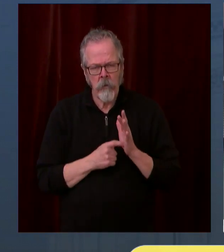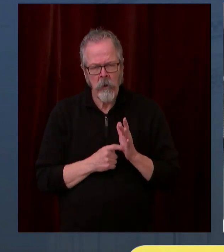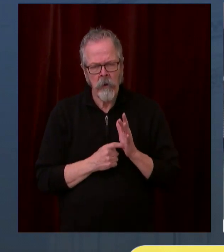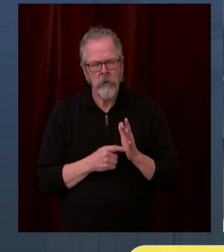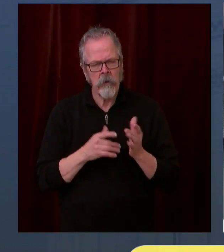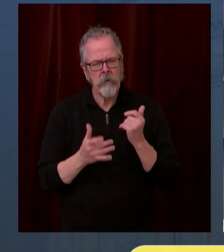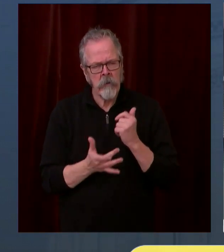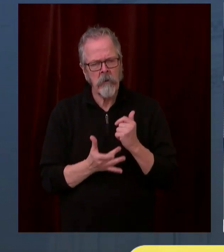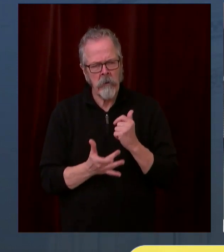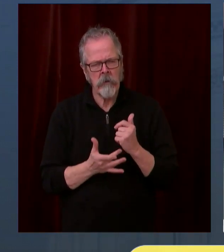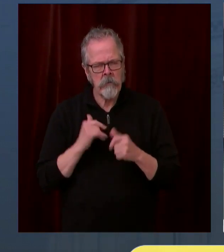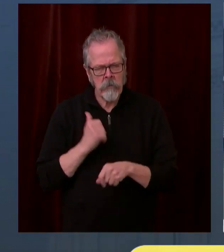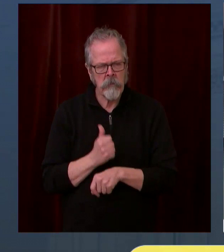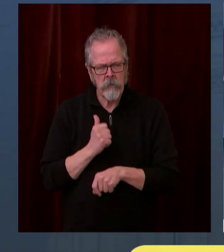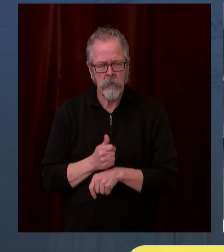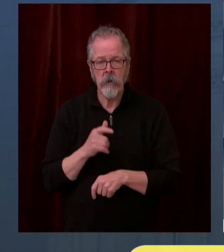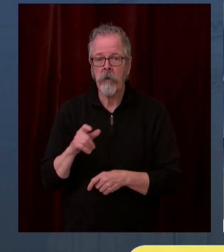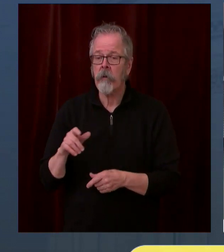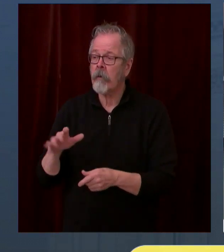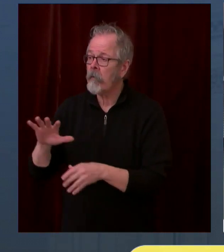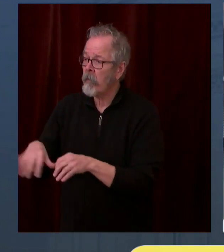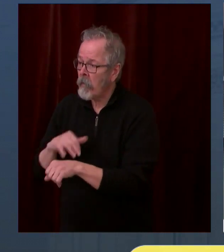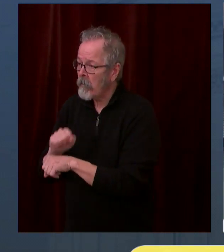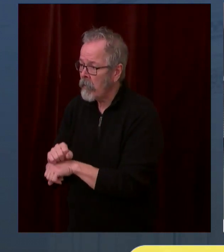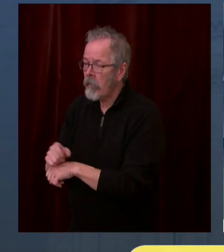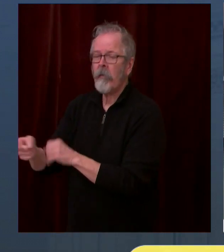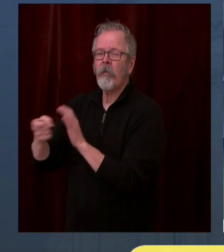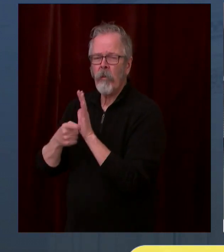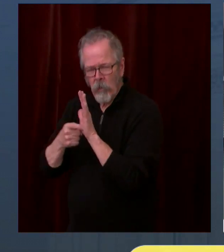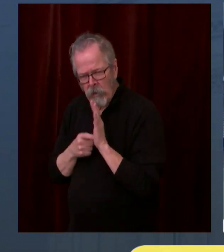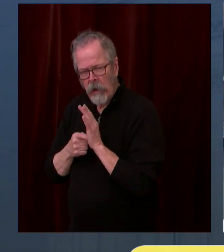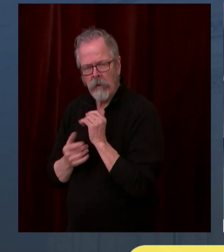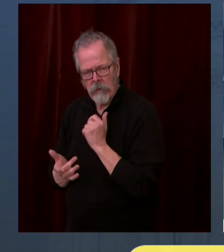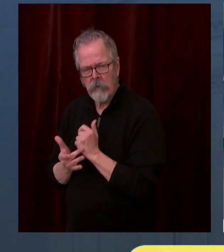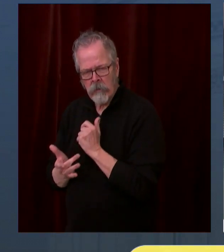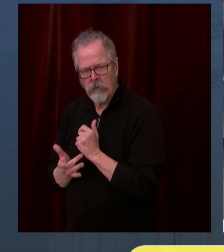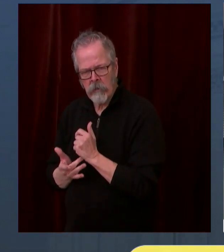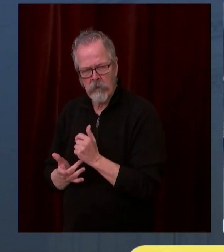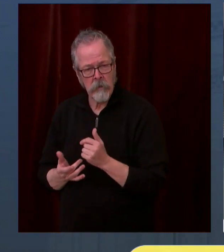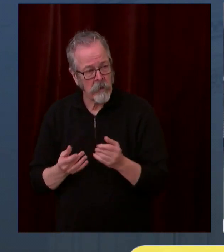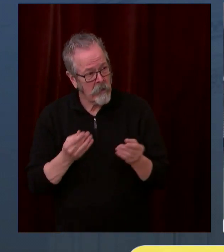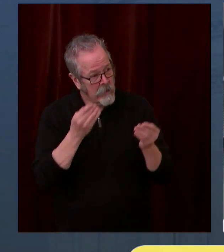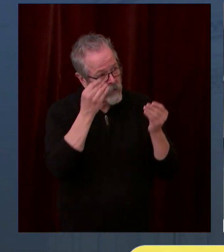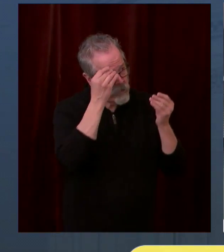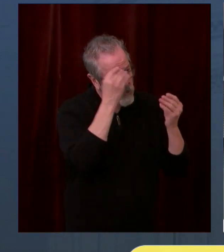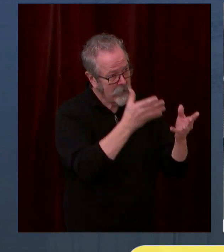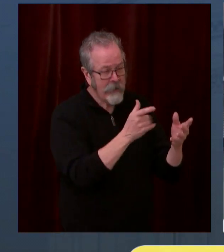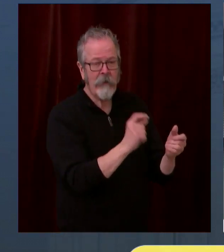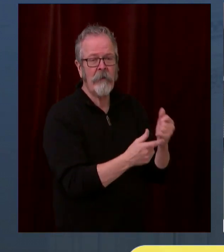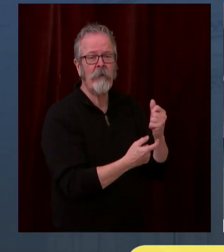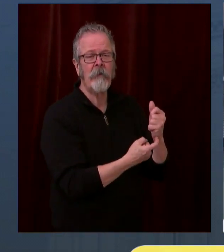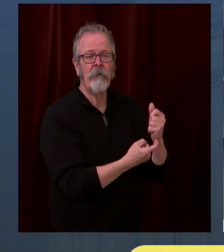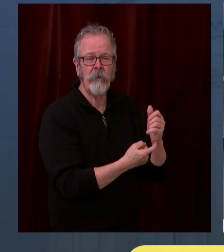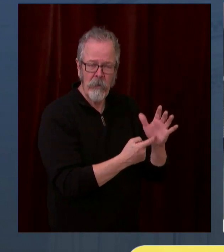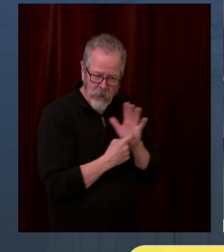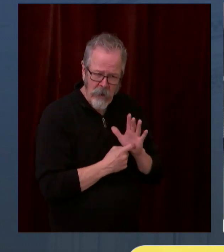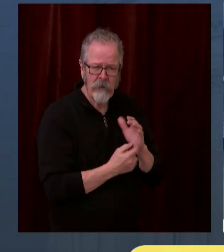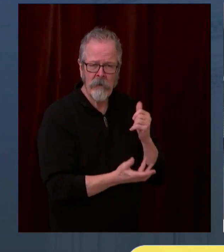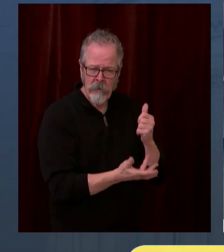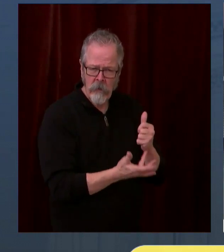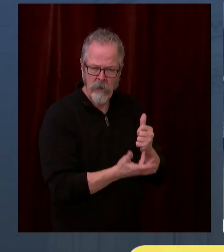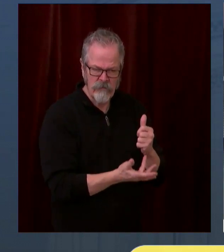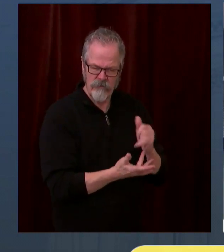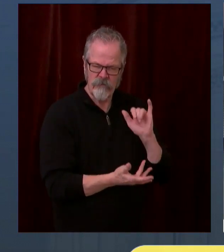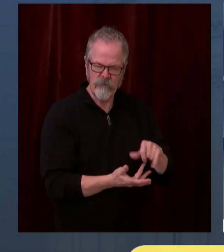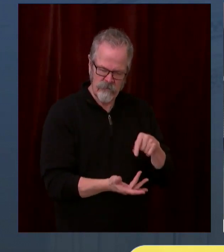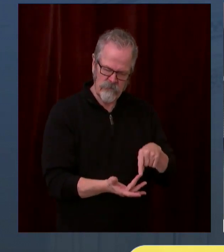systems are already in place. So you know, our first principle is if it's not broken, don't try to fix it. We're approaching this not